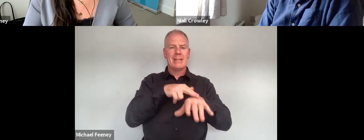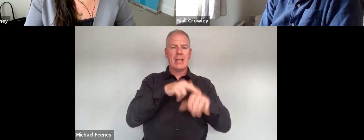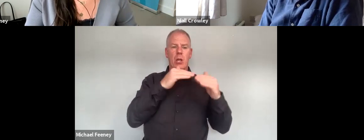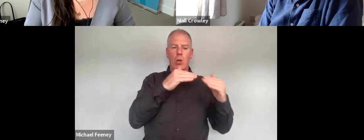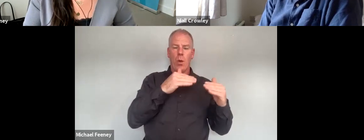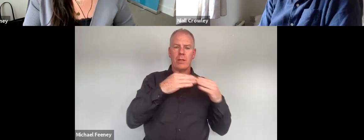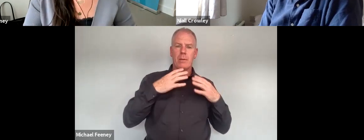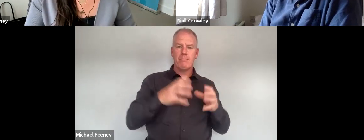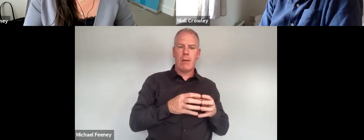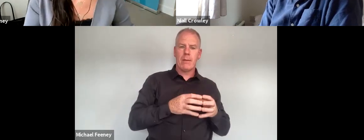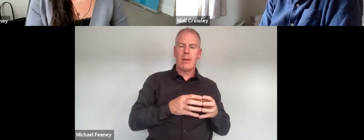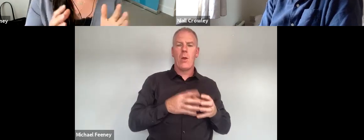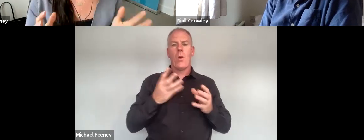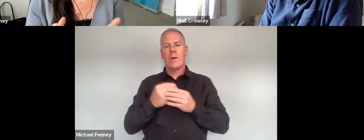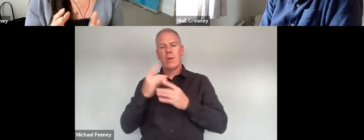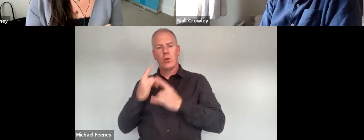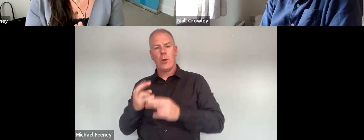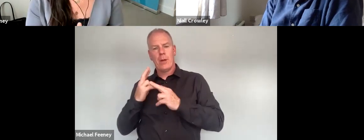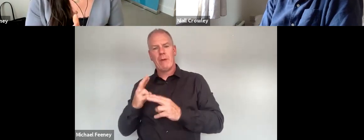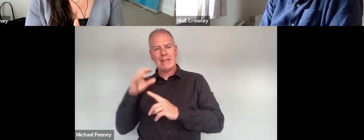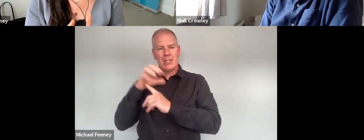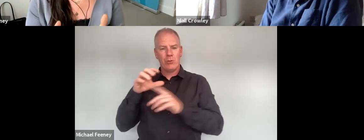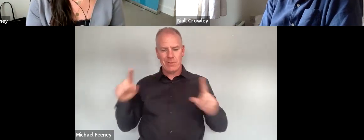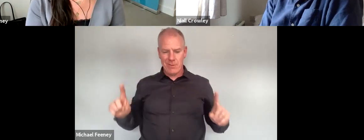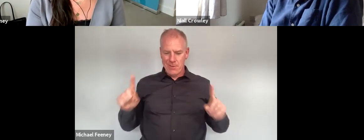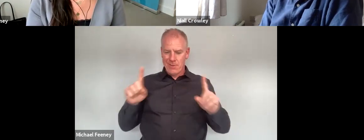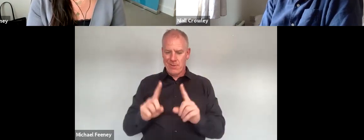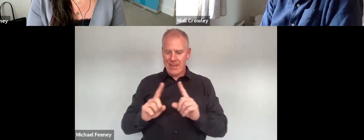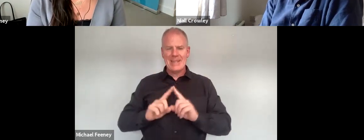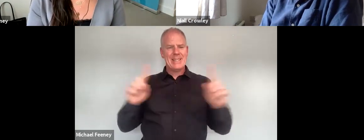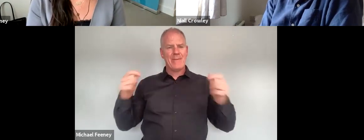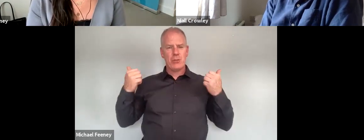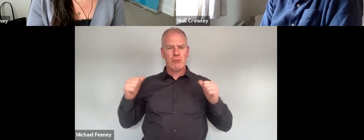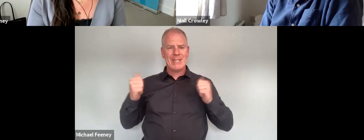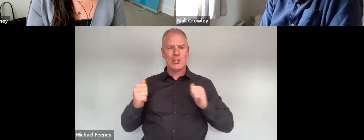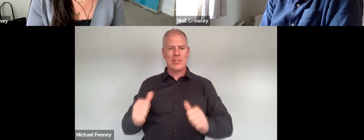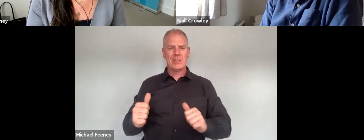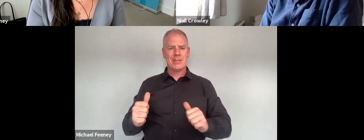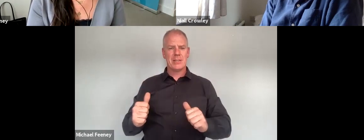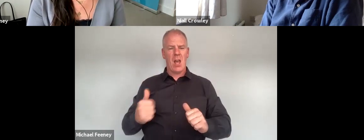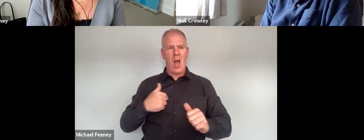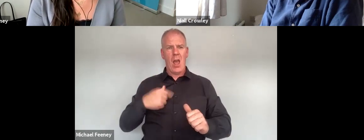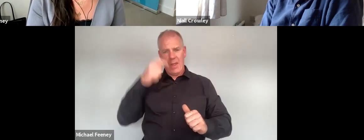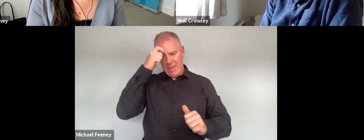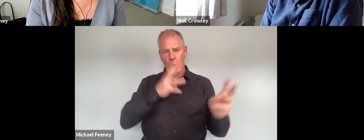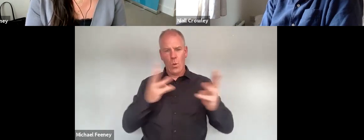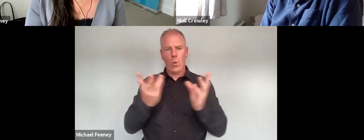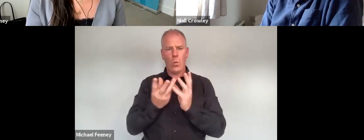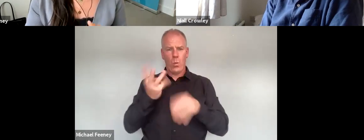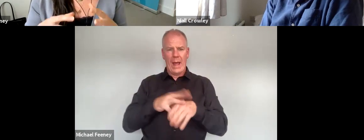national human rights institution they are different traditions as Neil mentioned they are compatible though and I believe they are complementary